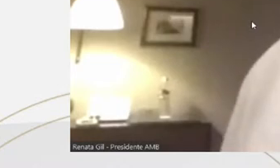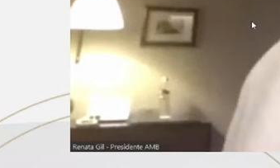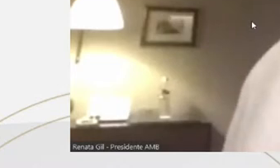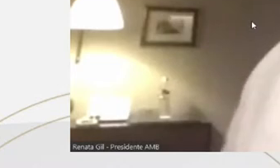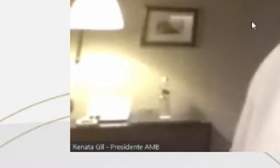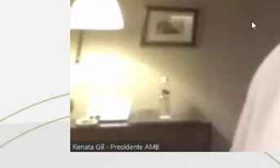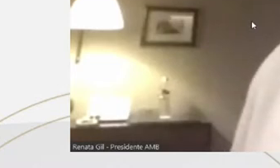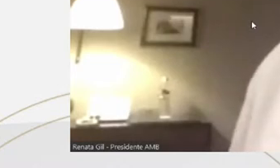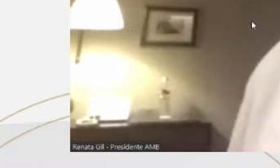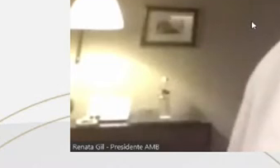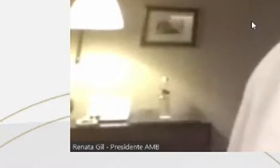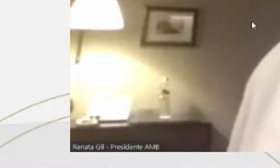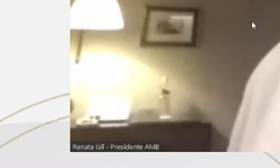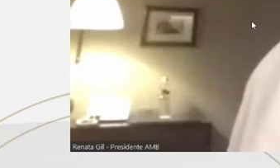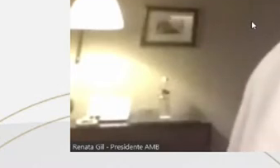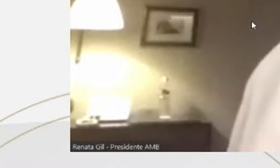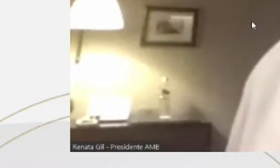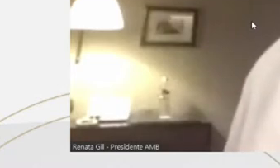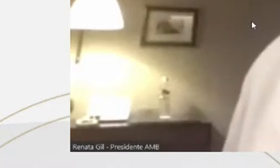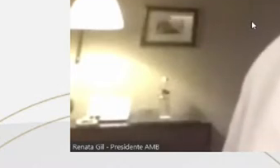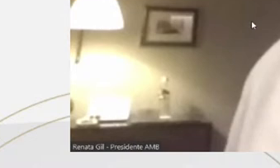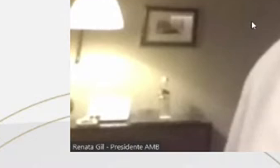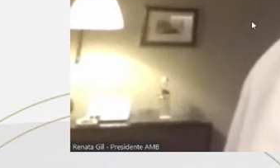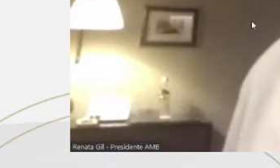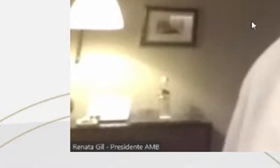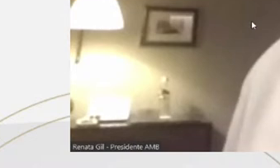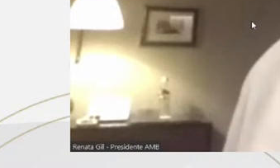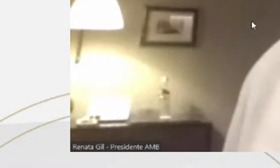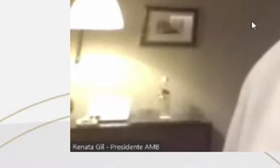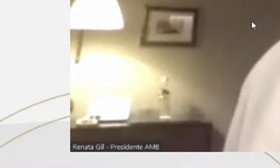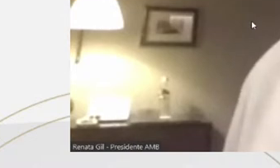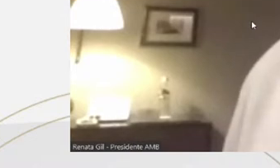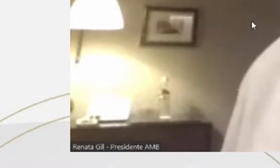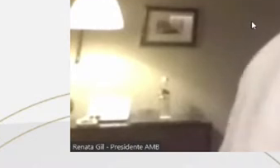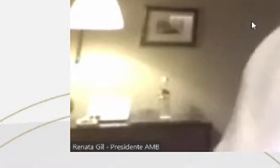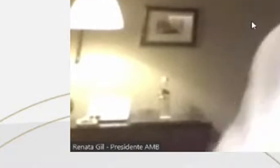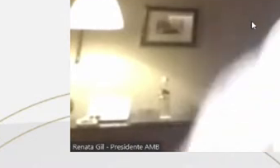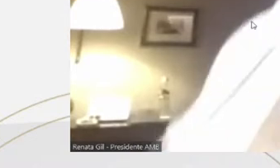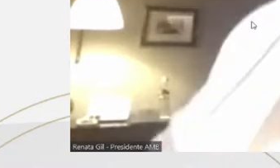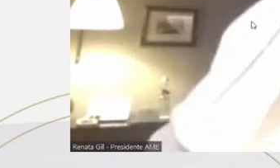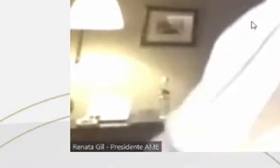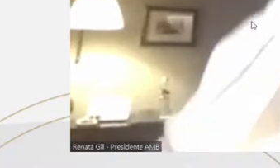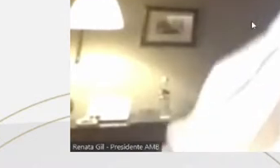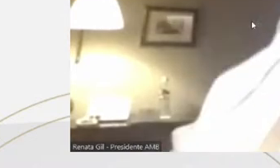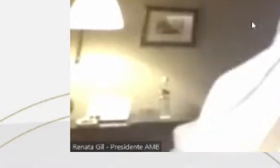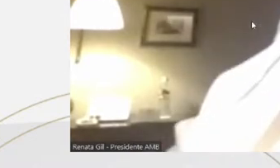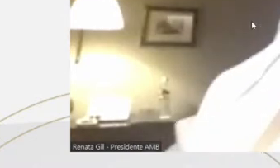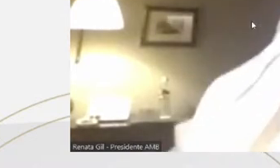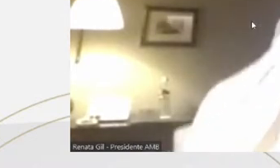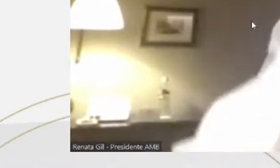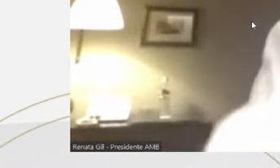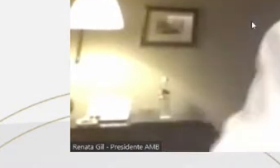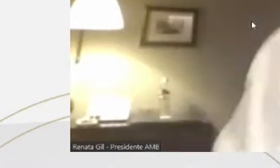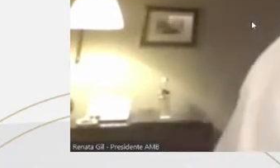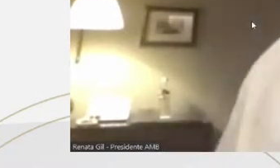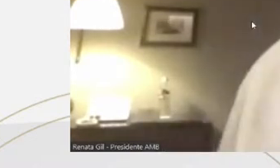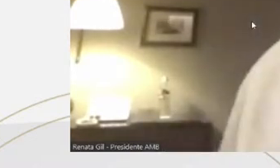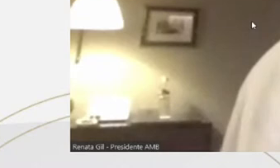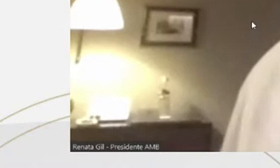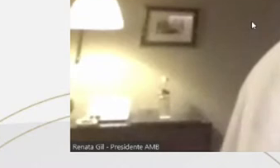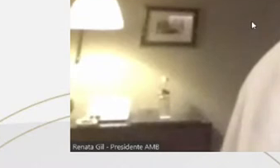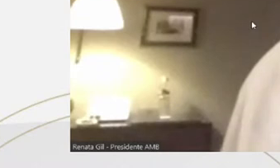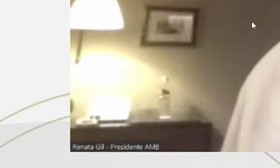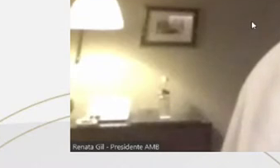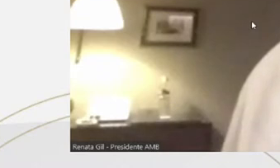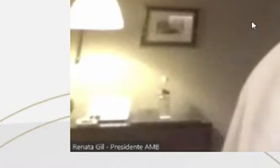dealt with the efficiency of this institute when there is a confession from the accused. I